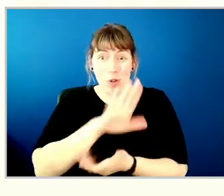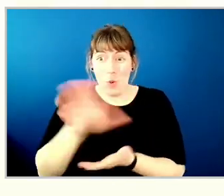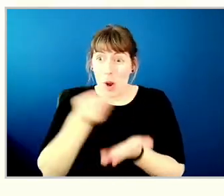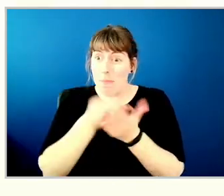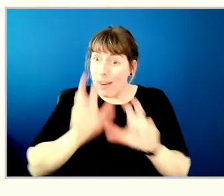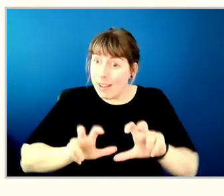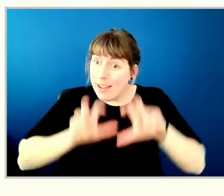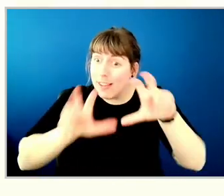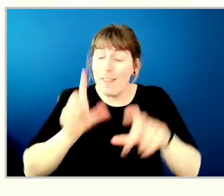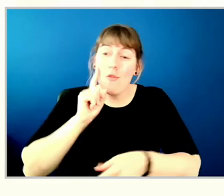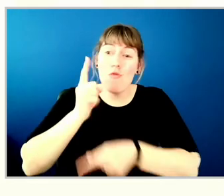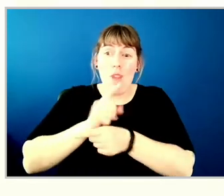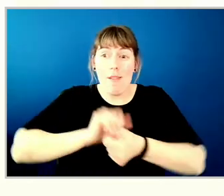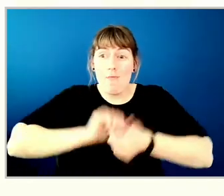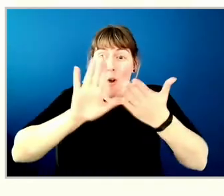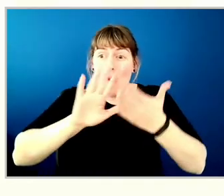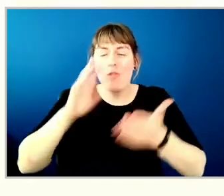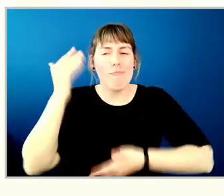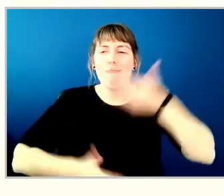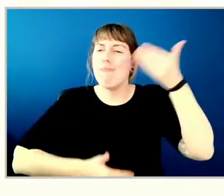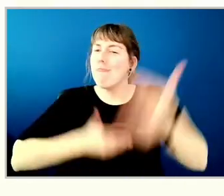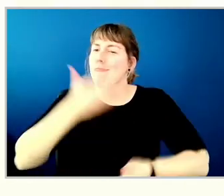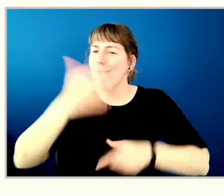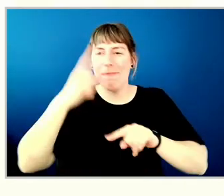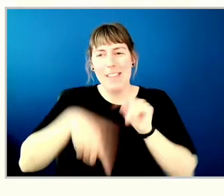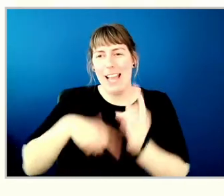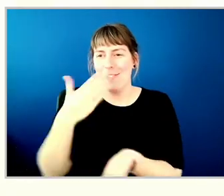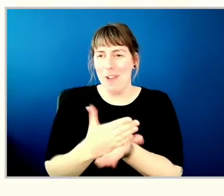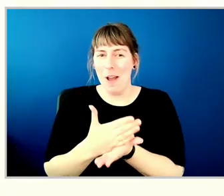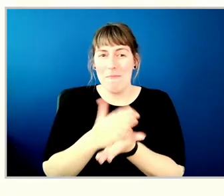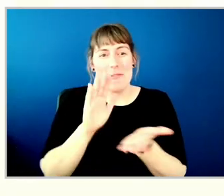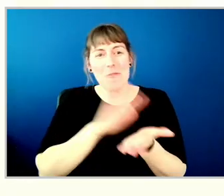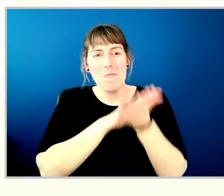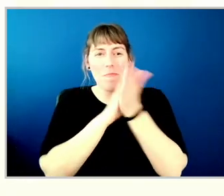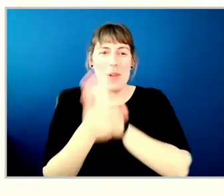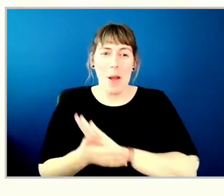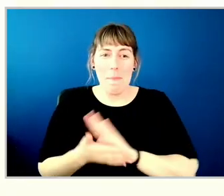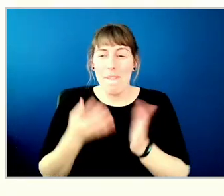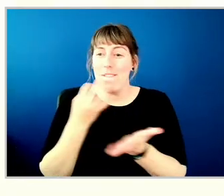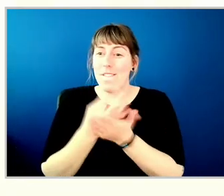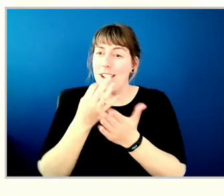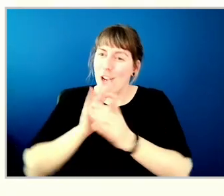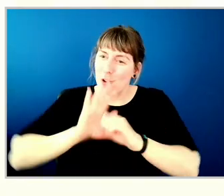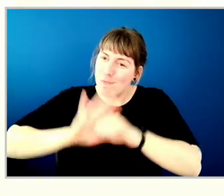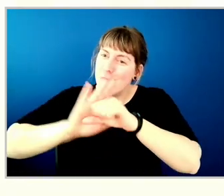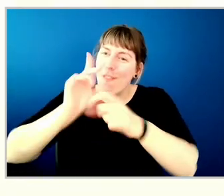right, nothing can stop us. That's when you become a financial force for change.